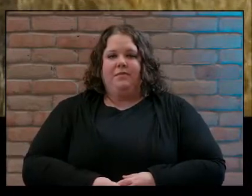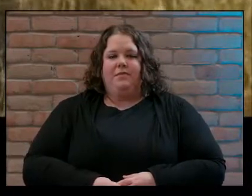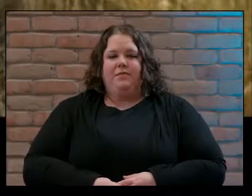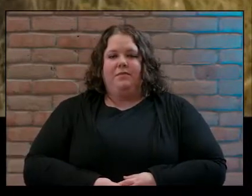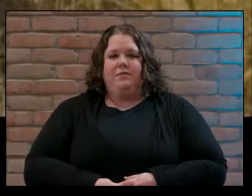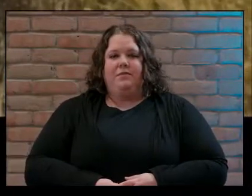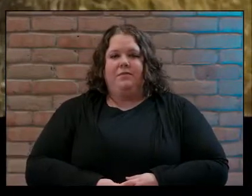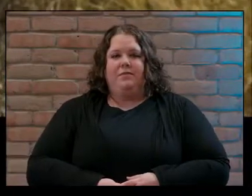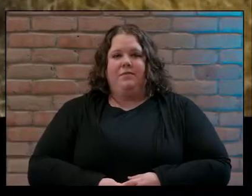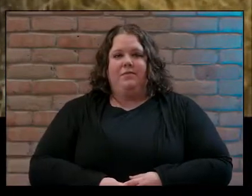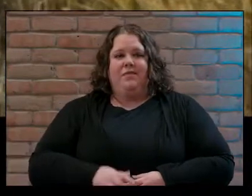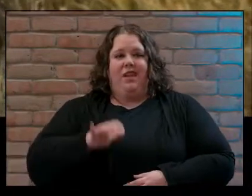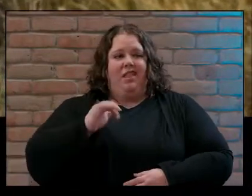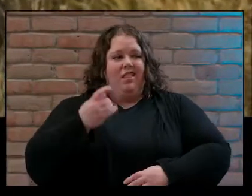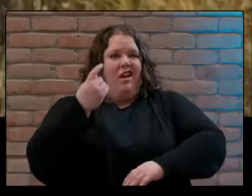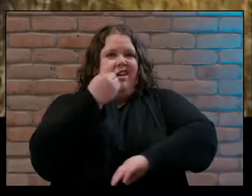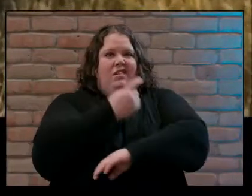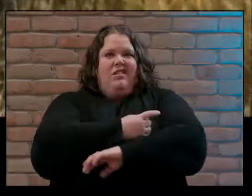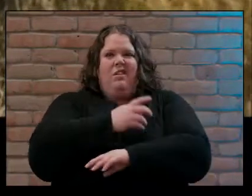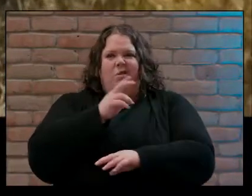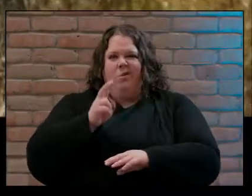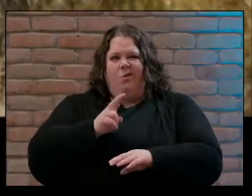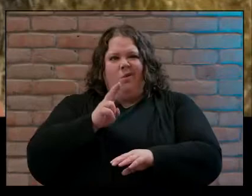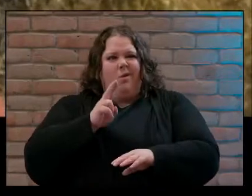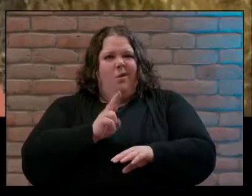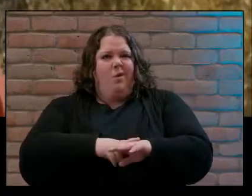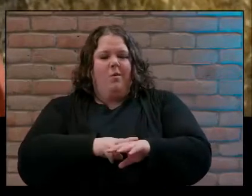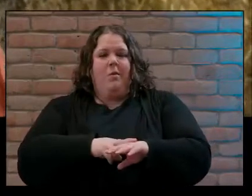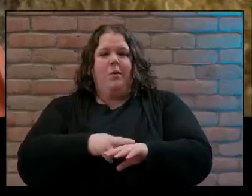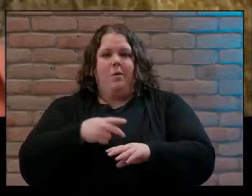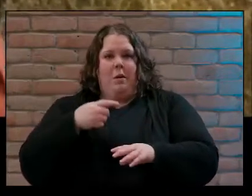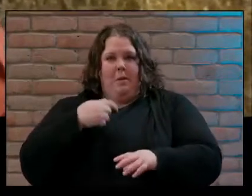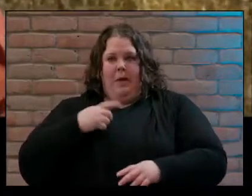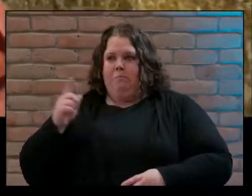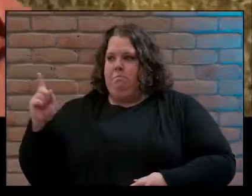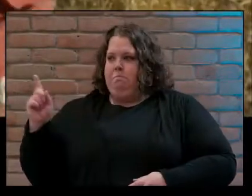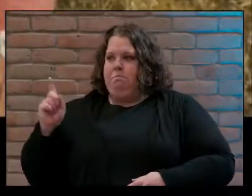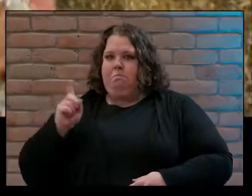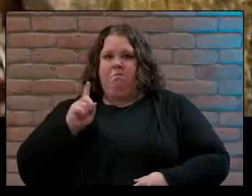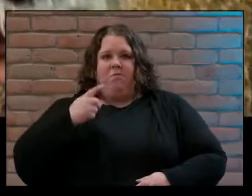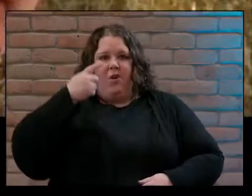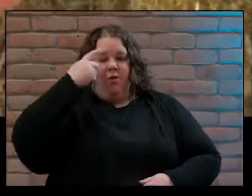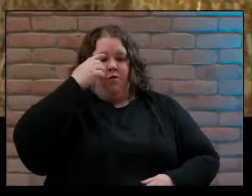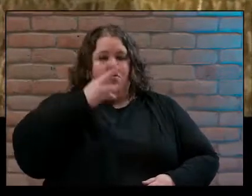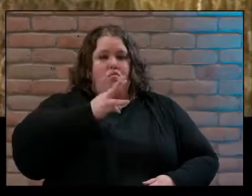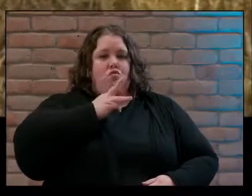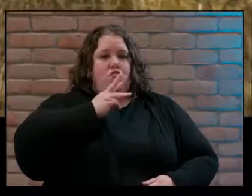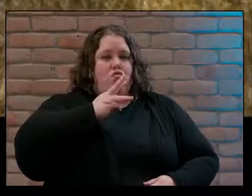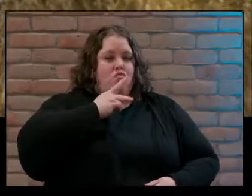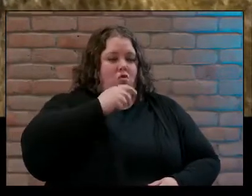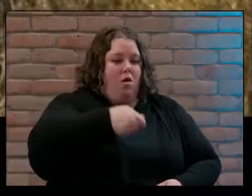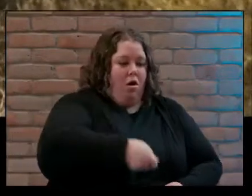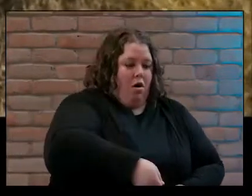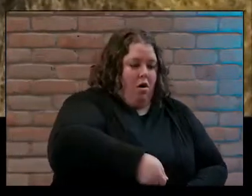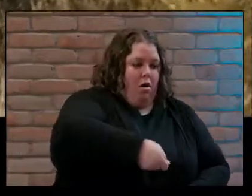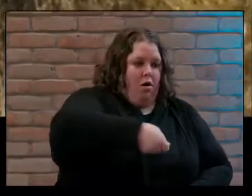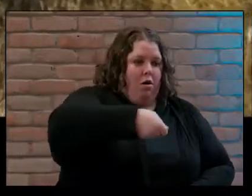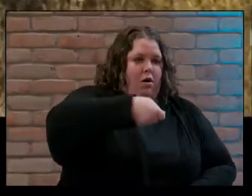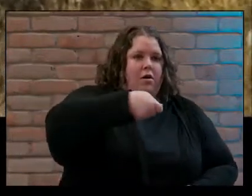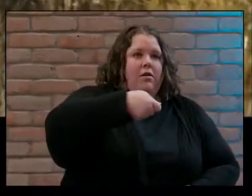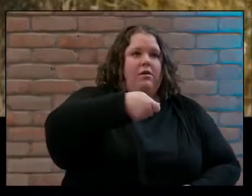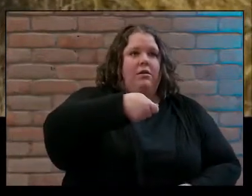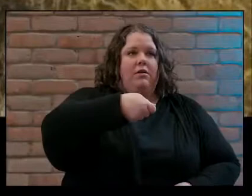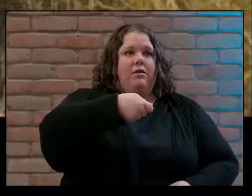on an ordinary day I went to draw water and had a thirst